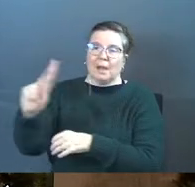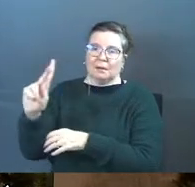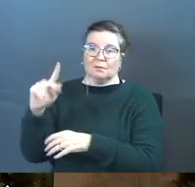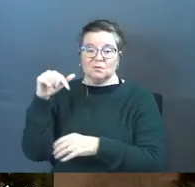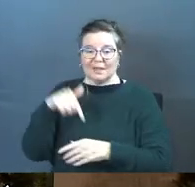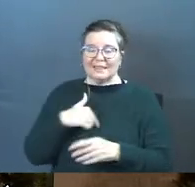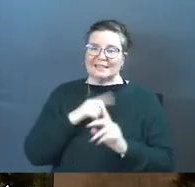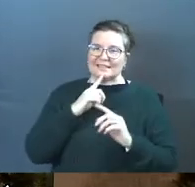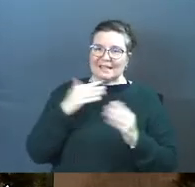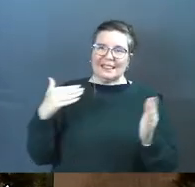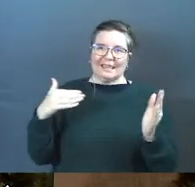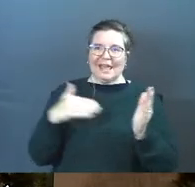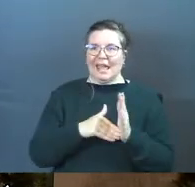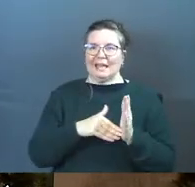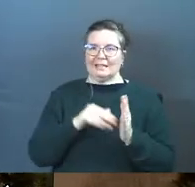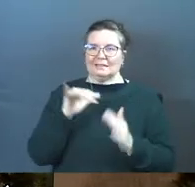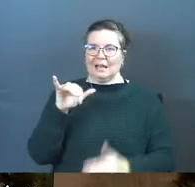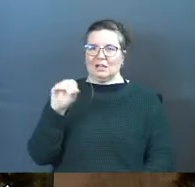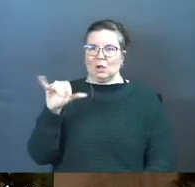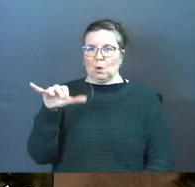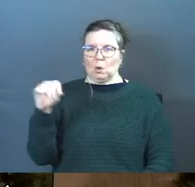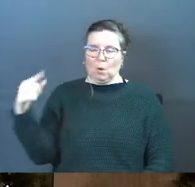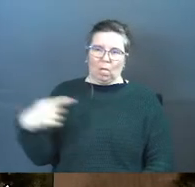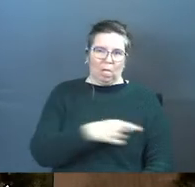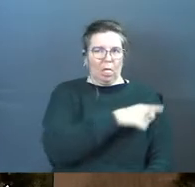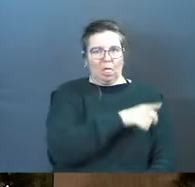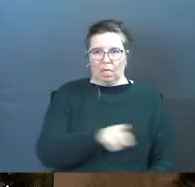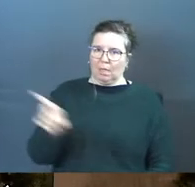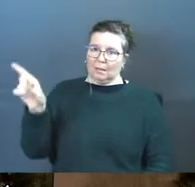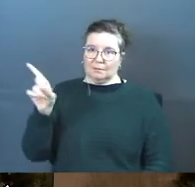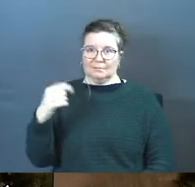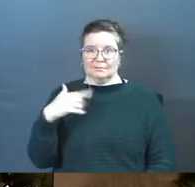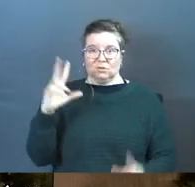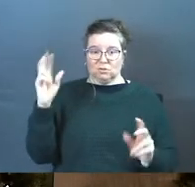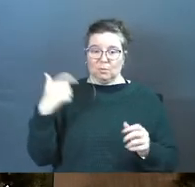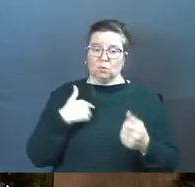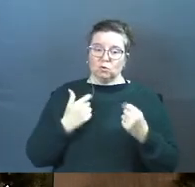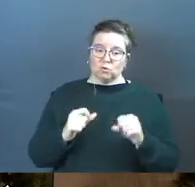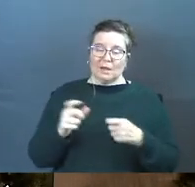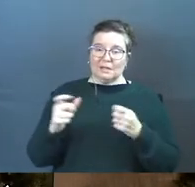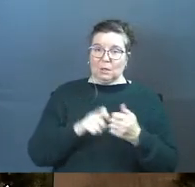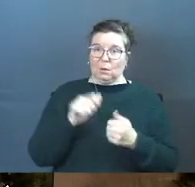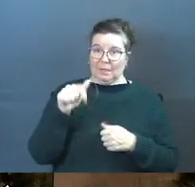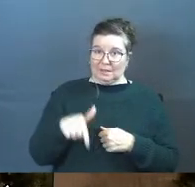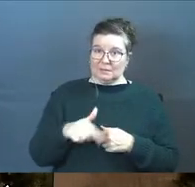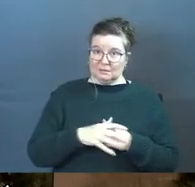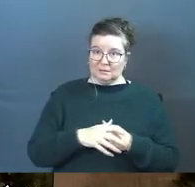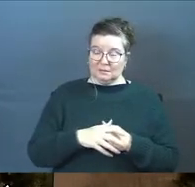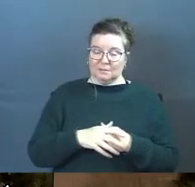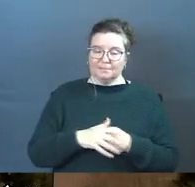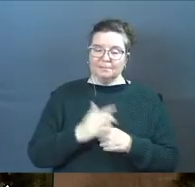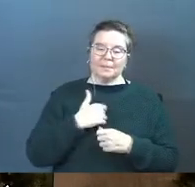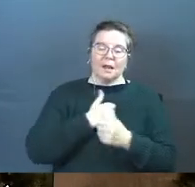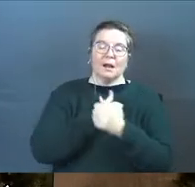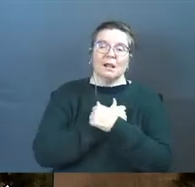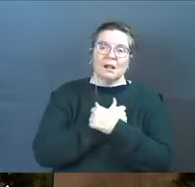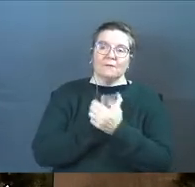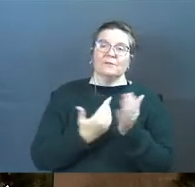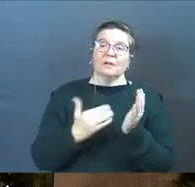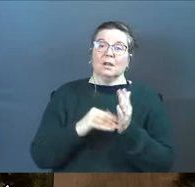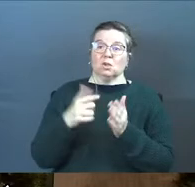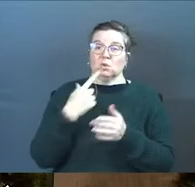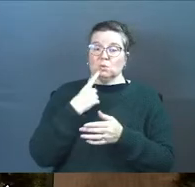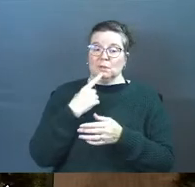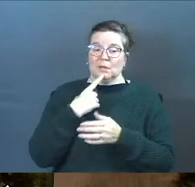So this is the anti-yo-yo sermon. Amen? We're going to try and deal with this. And I love, again,